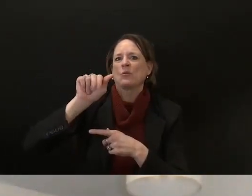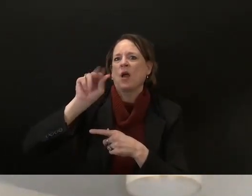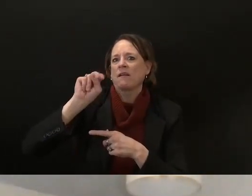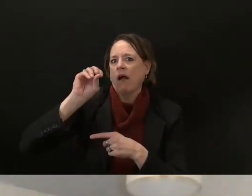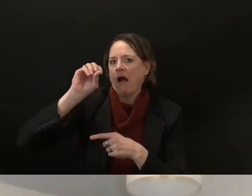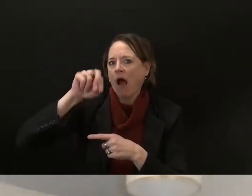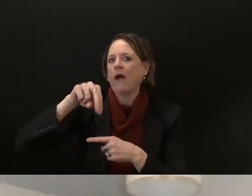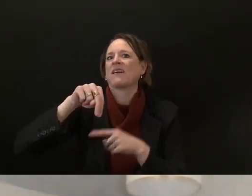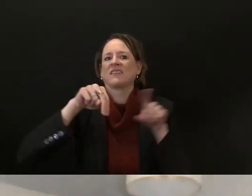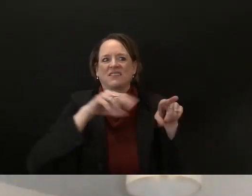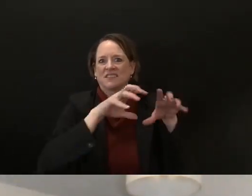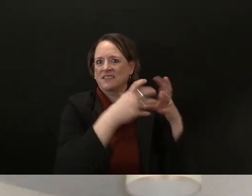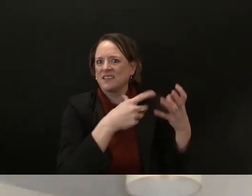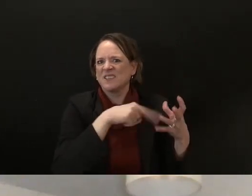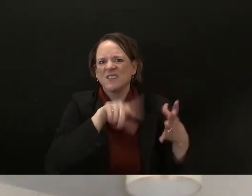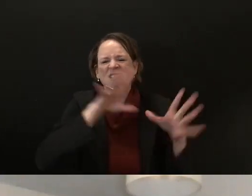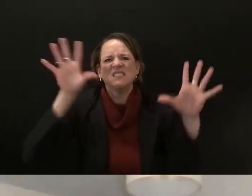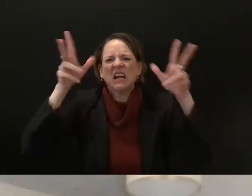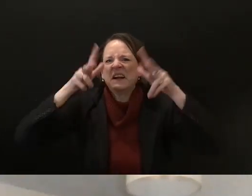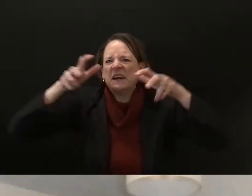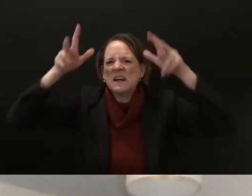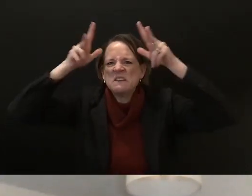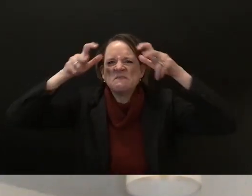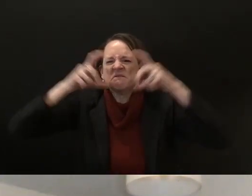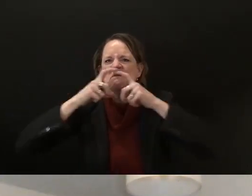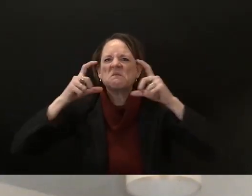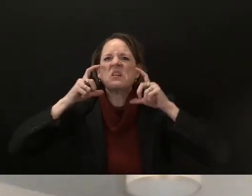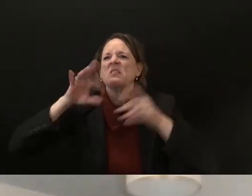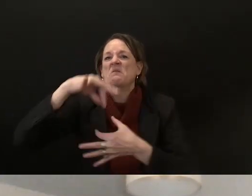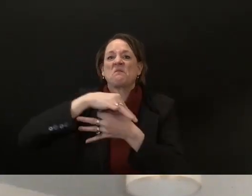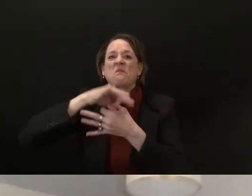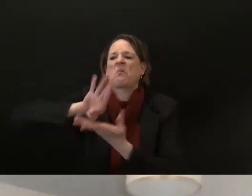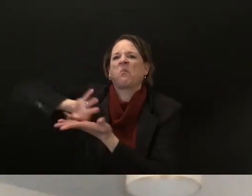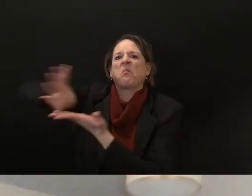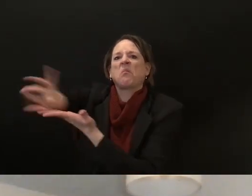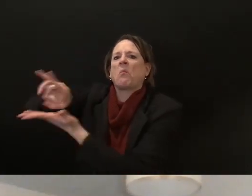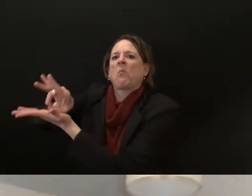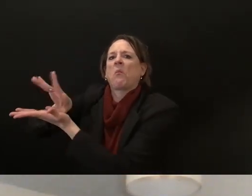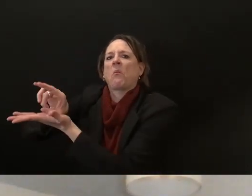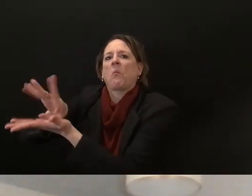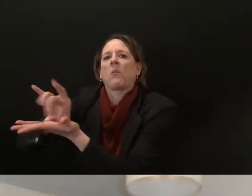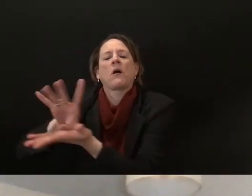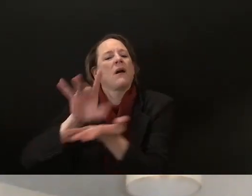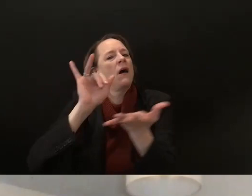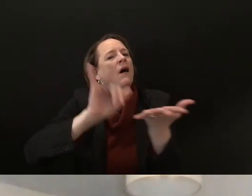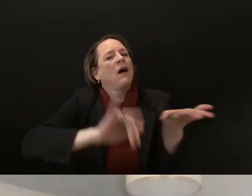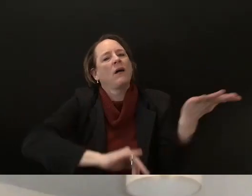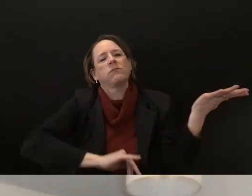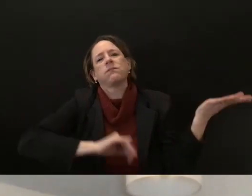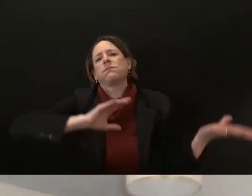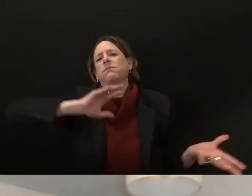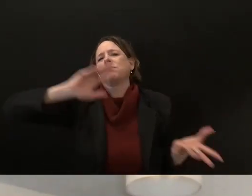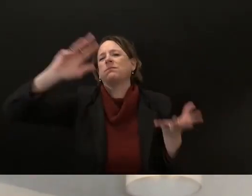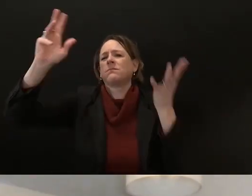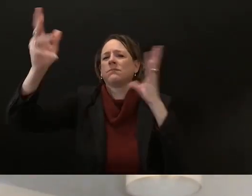legislation down the line um and i get a lot of i i'm very refreshed and it helps me